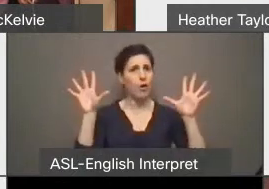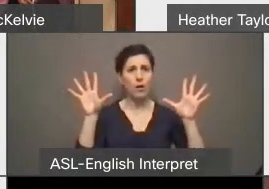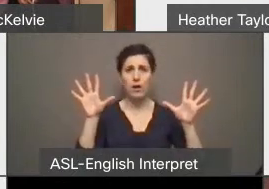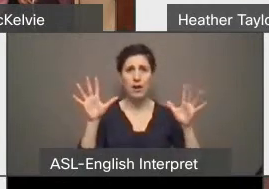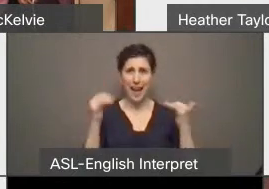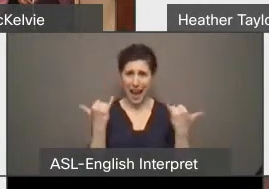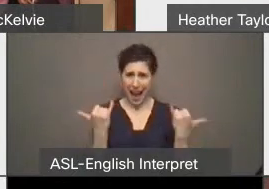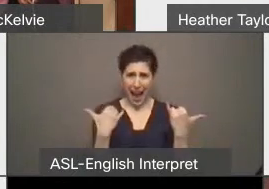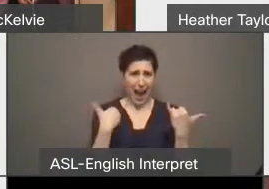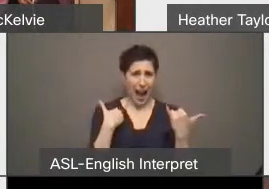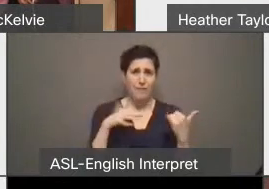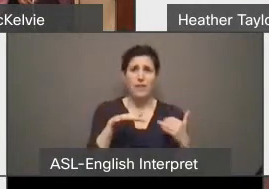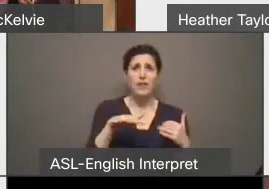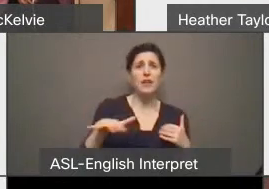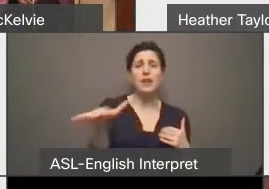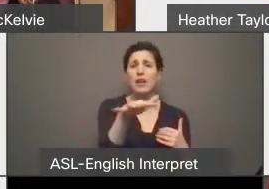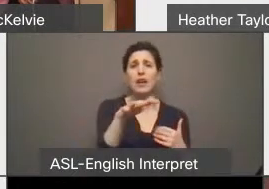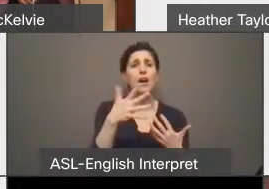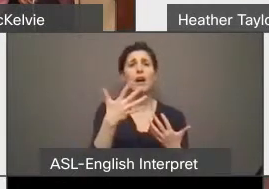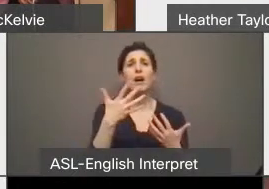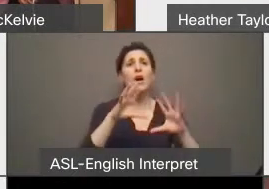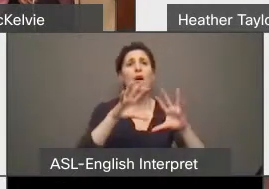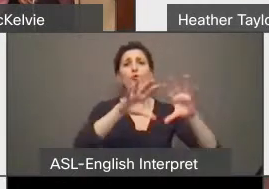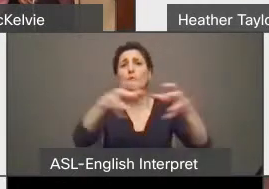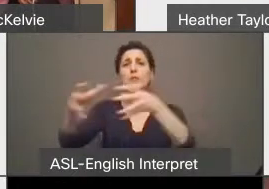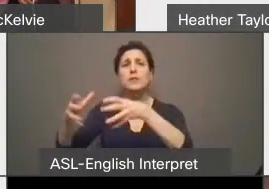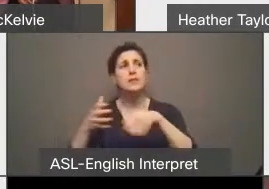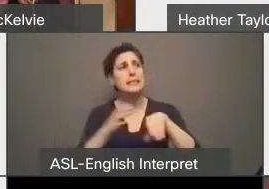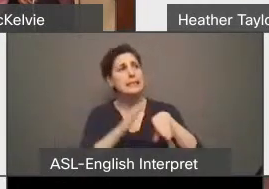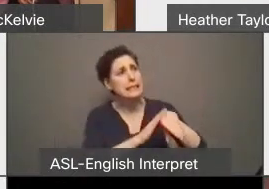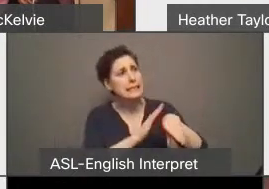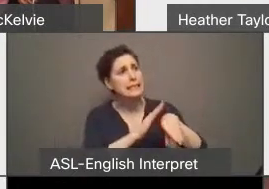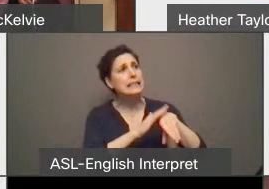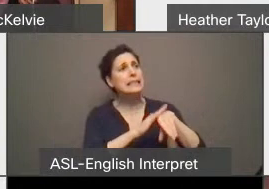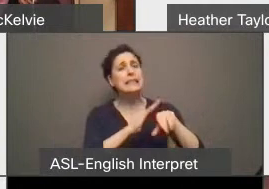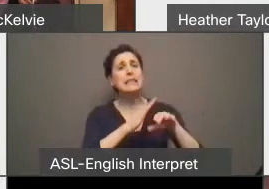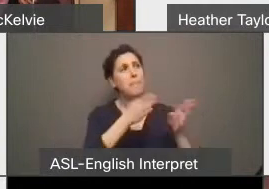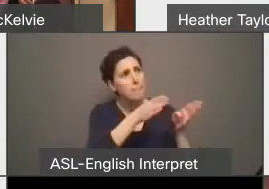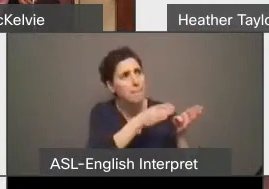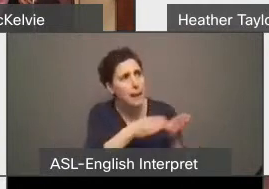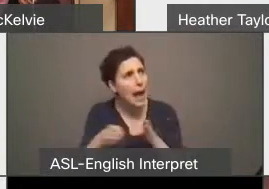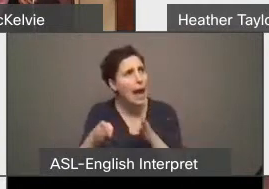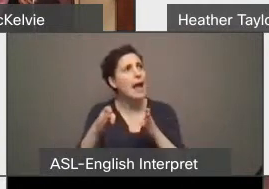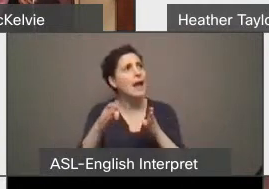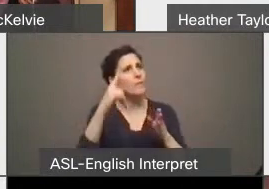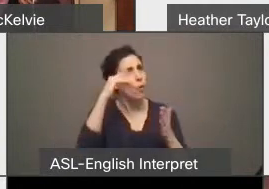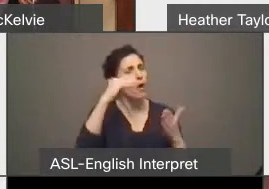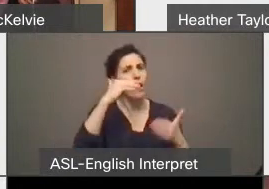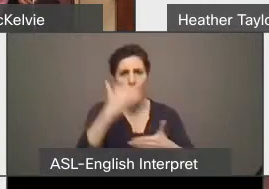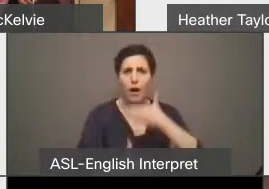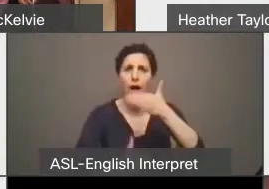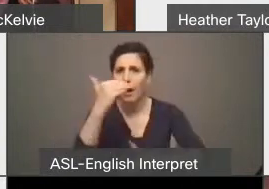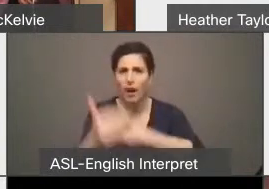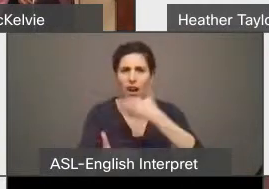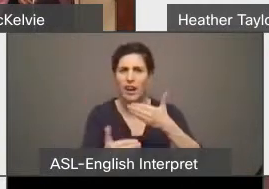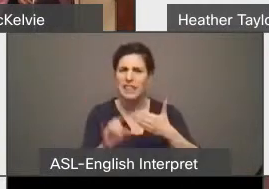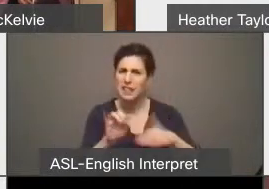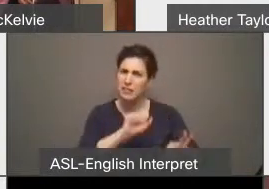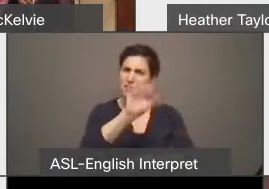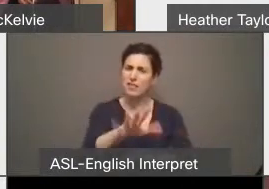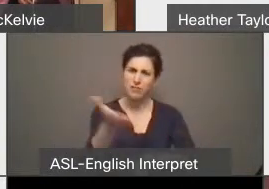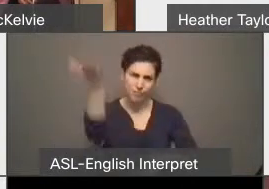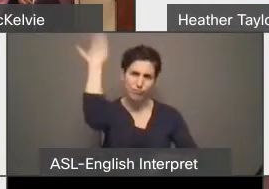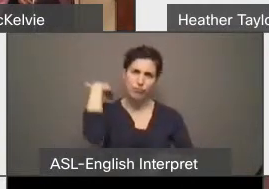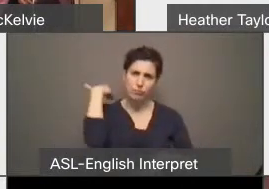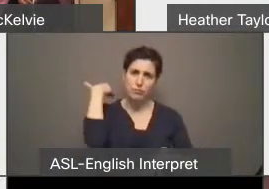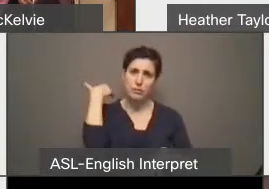Network provided such clear and well-founded guidance on a winter plan months ago. Defunding the police and providing housing so our communities can